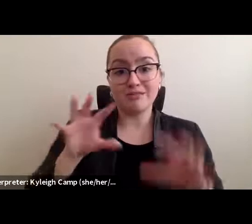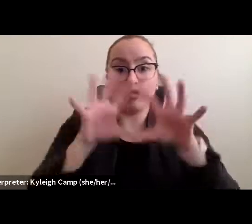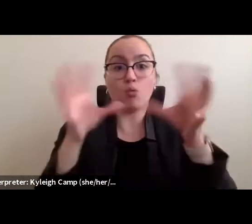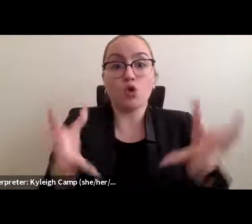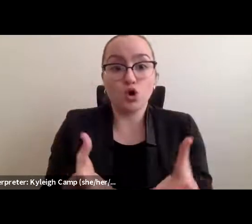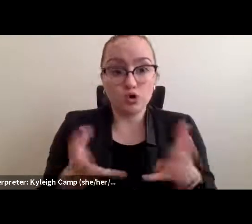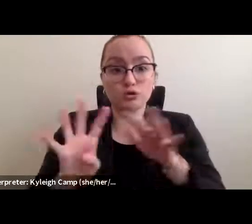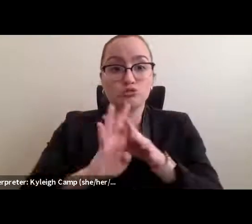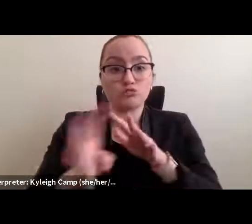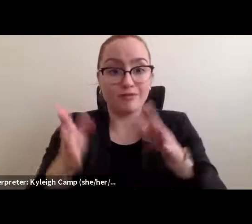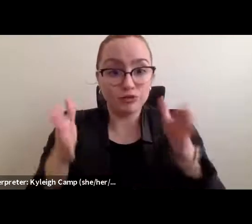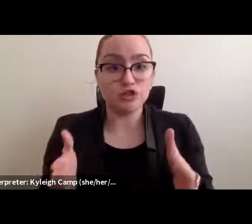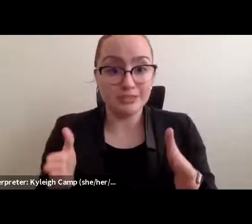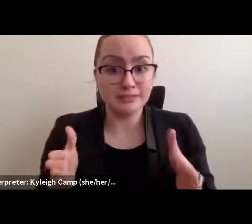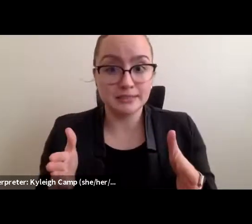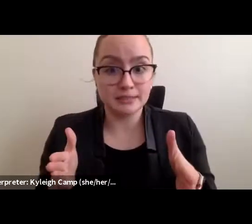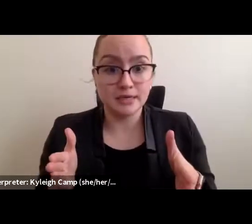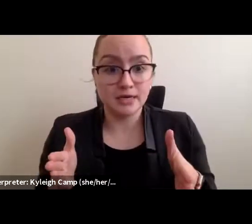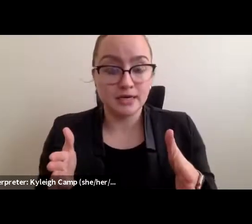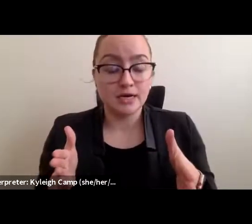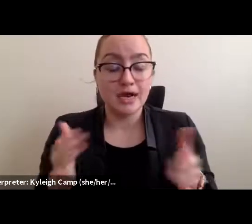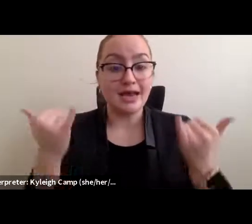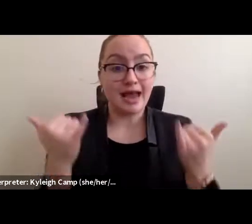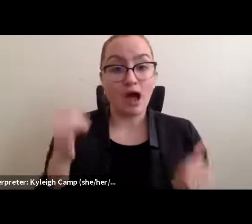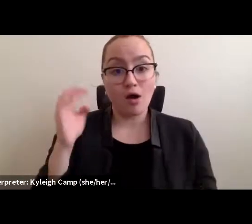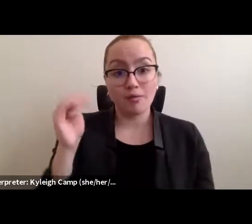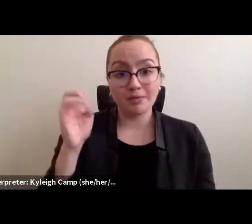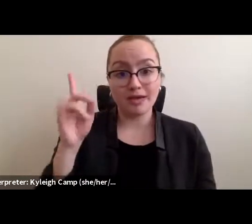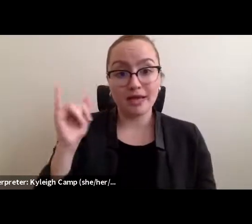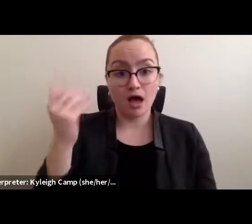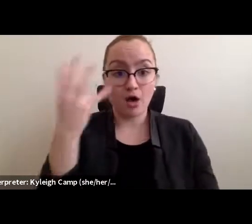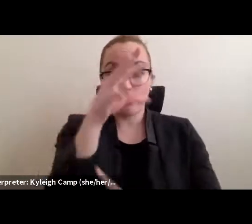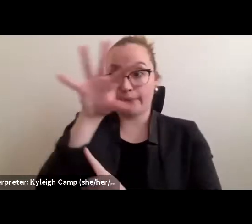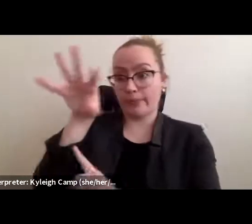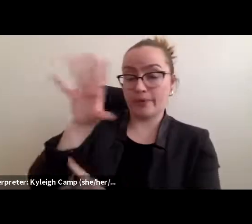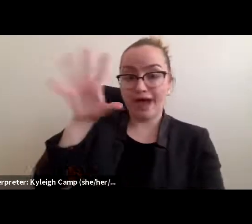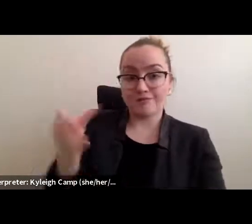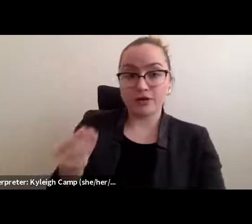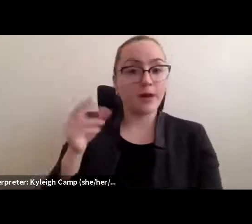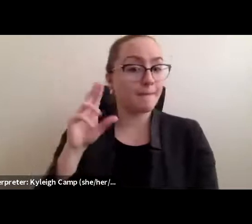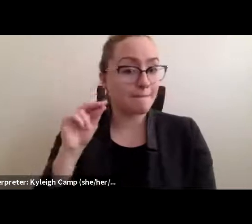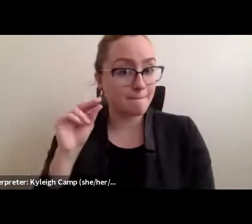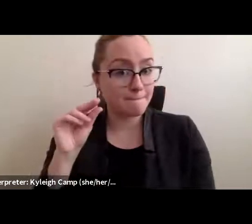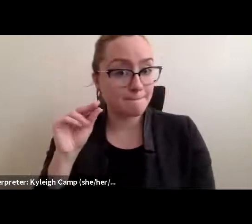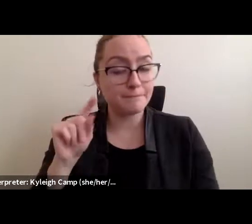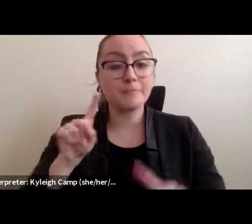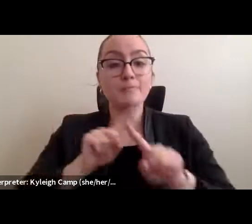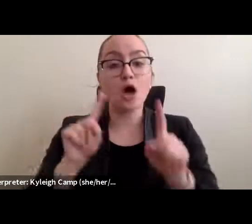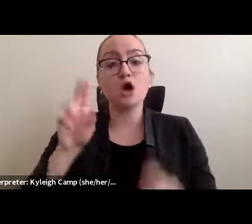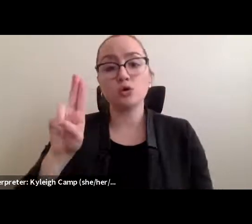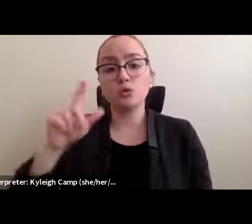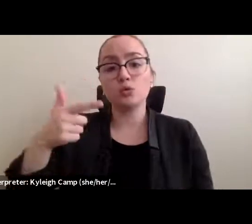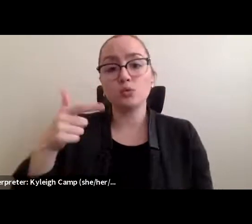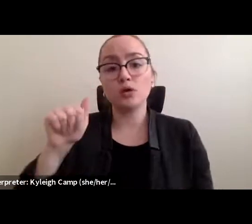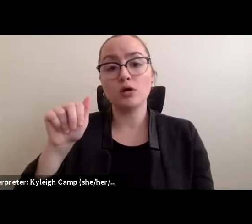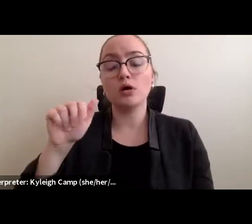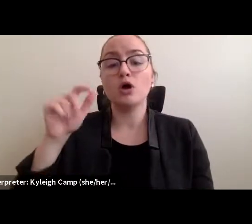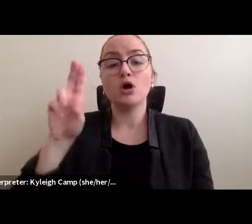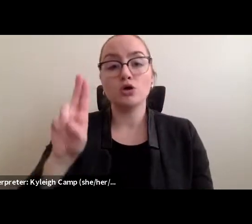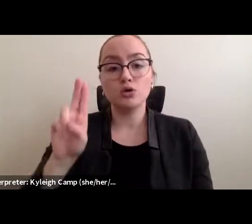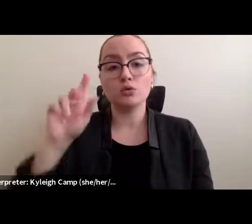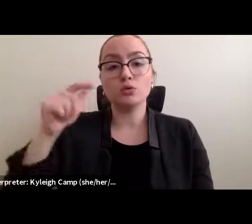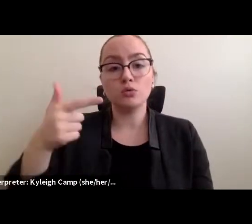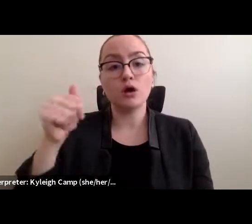make a lot of, like, media, doesn't make a lot of news, right? But they're doing it in a way, I think, Uganda is a shining example of